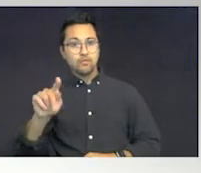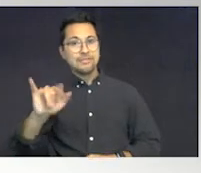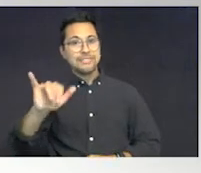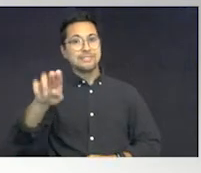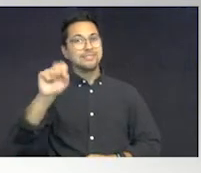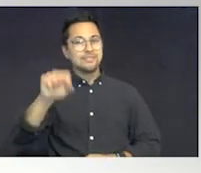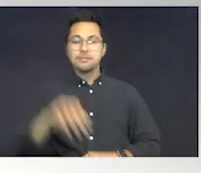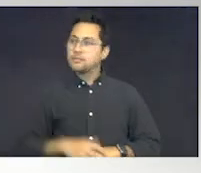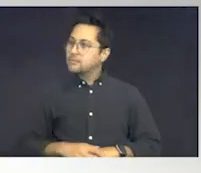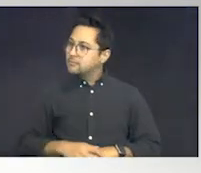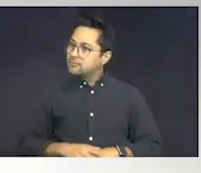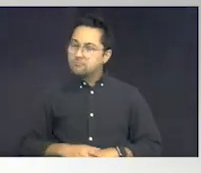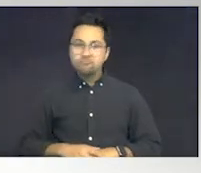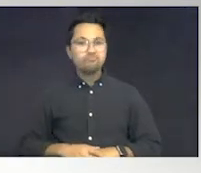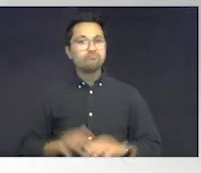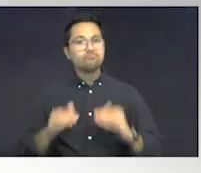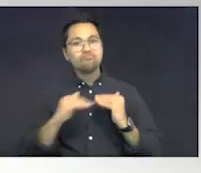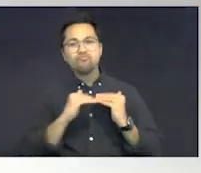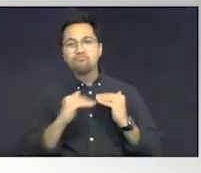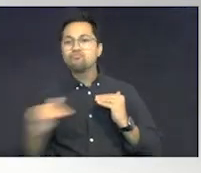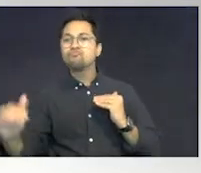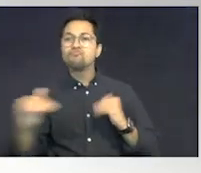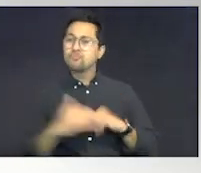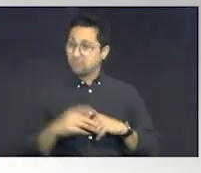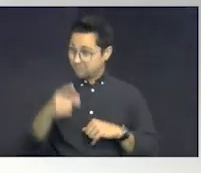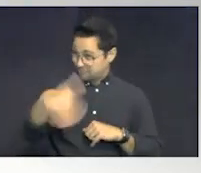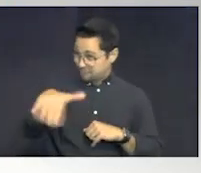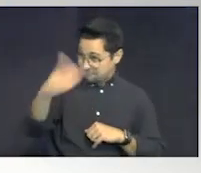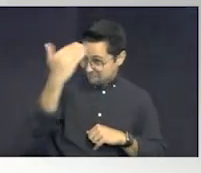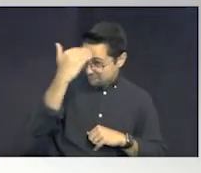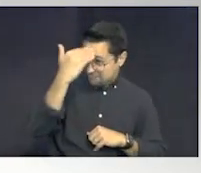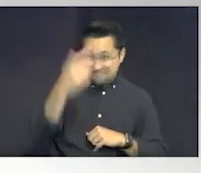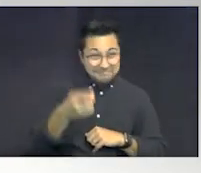Consistency. You guys aware of that?